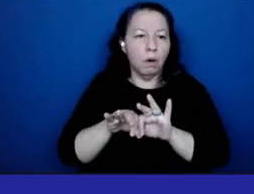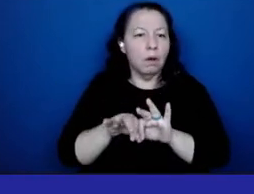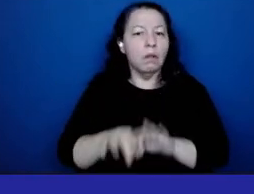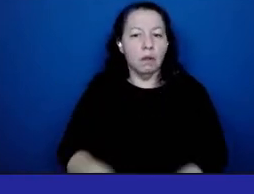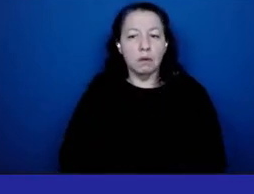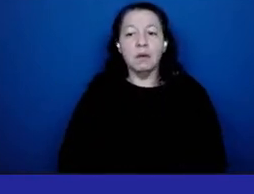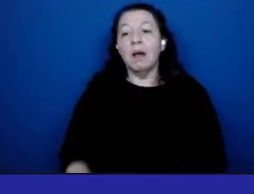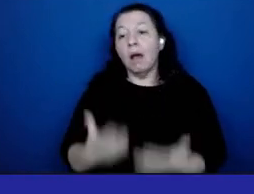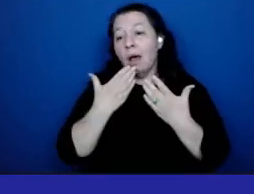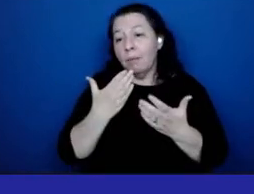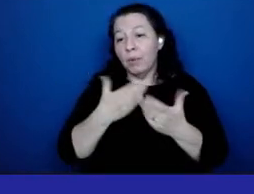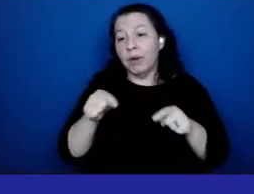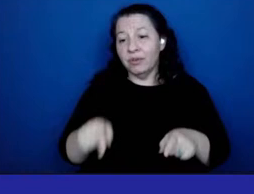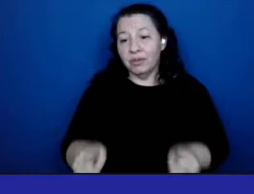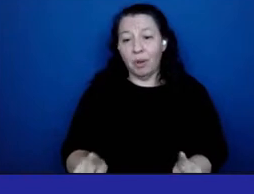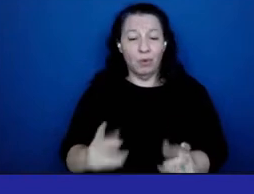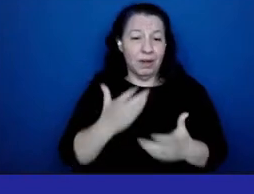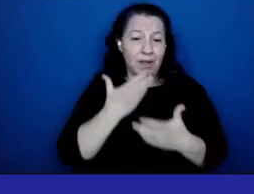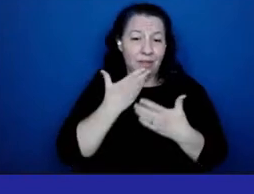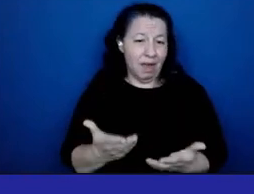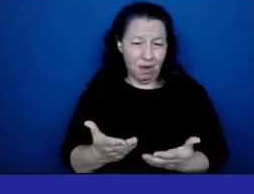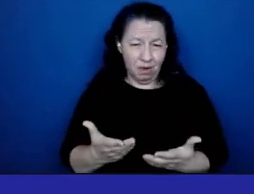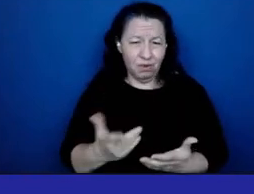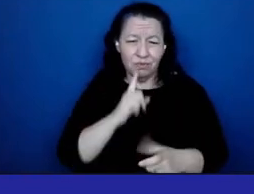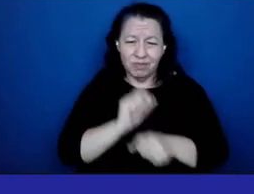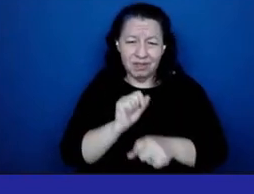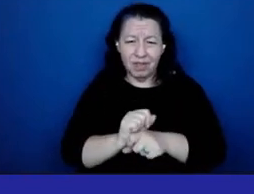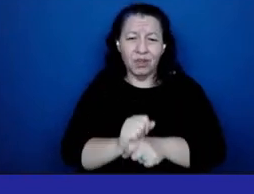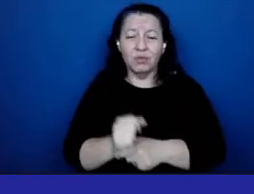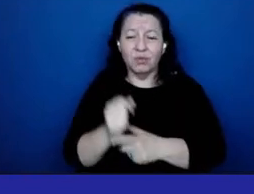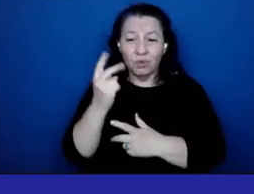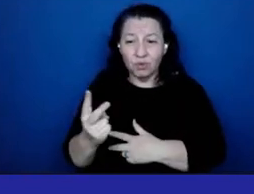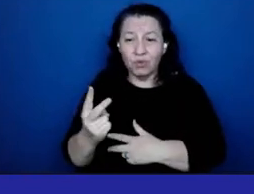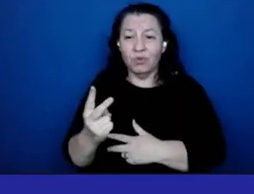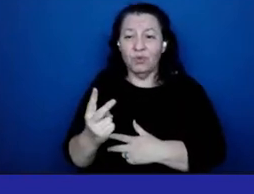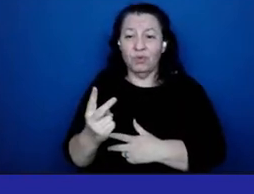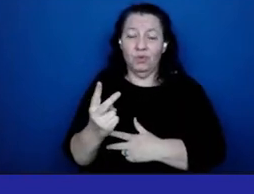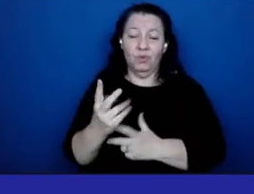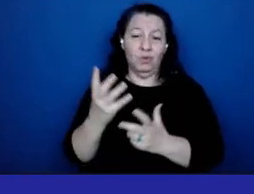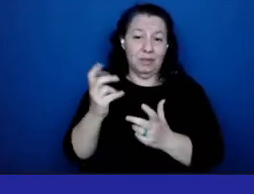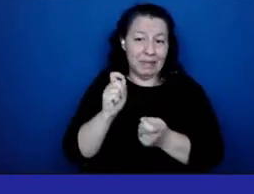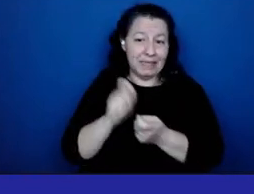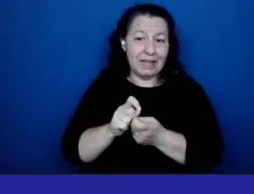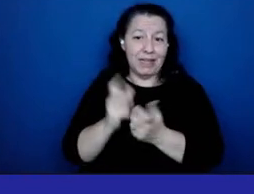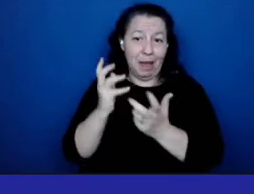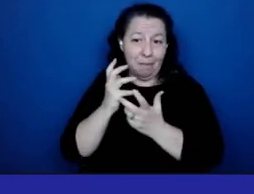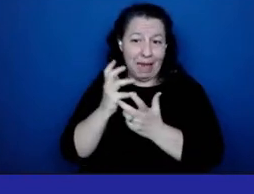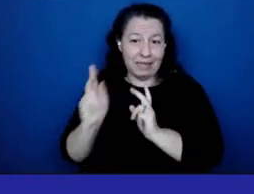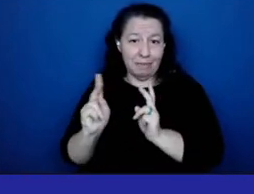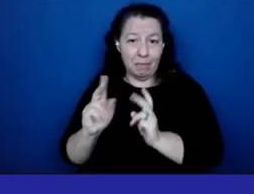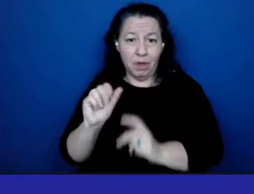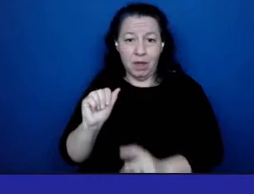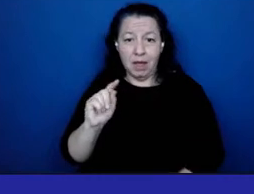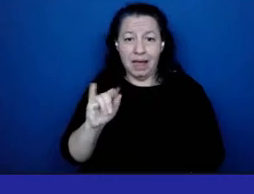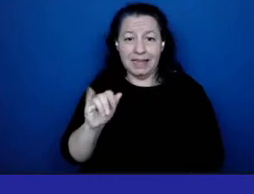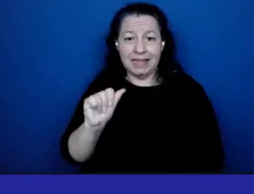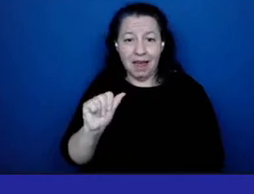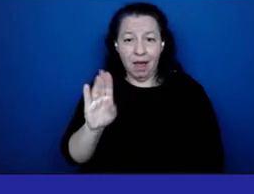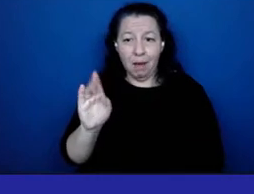opportunity to express my sincere thankfulness to two extraordinary individuals atia butler and linda bulon